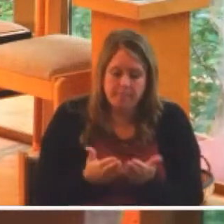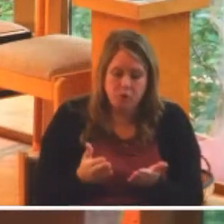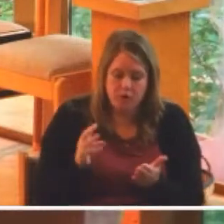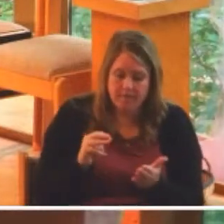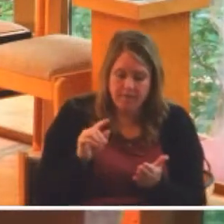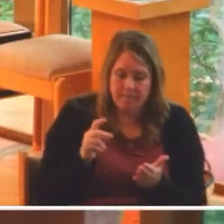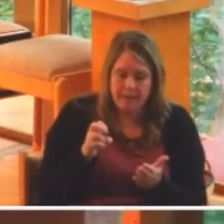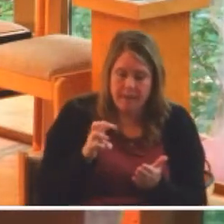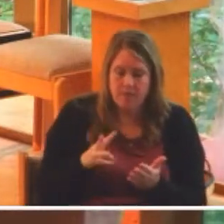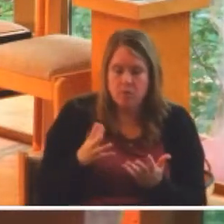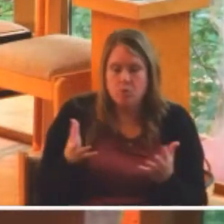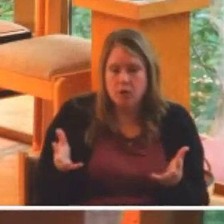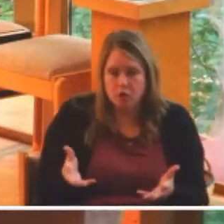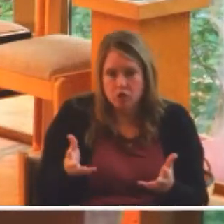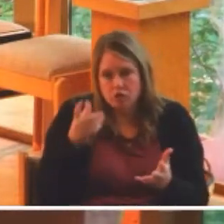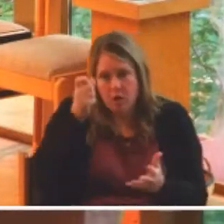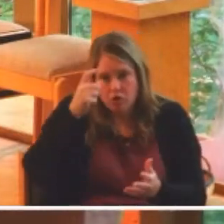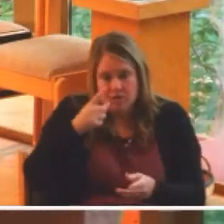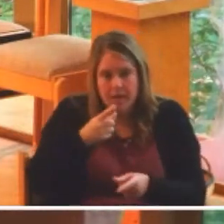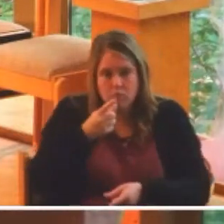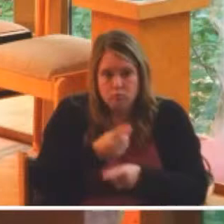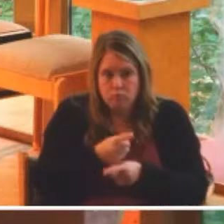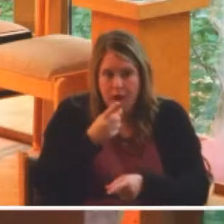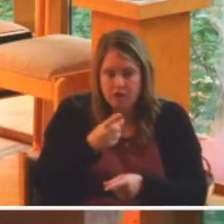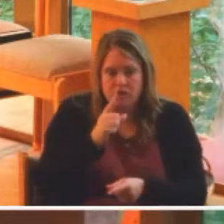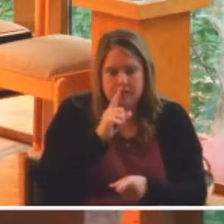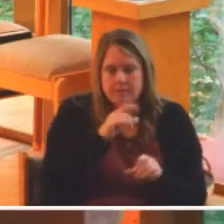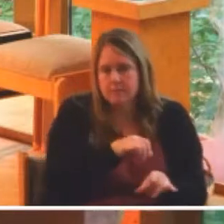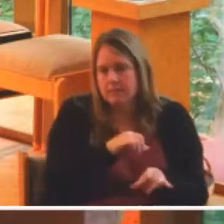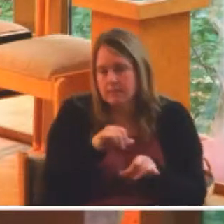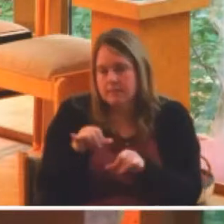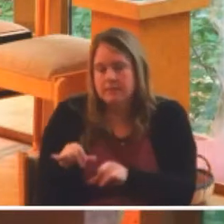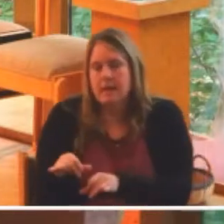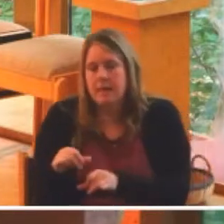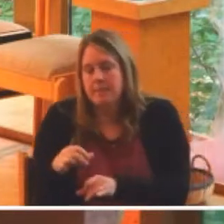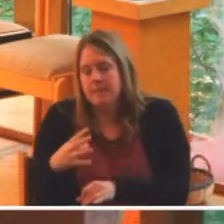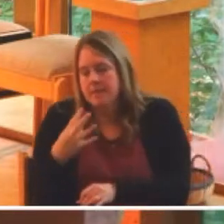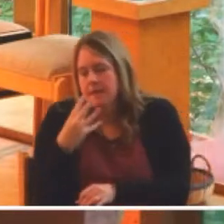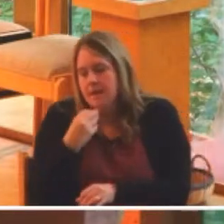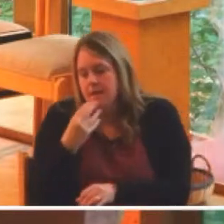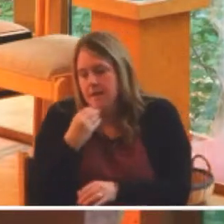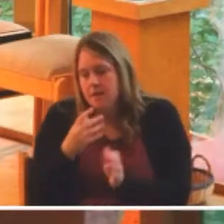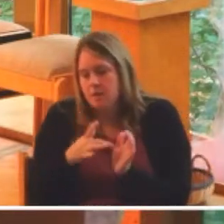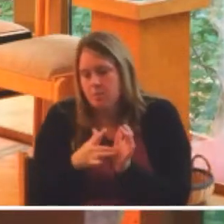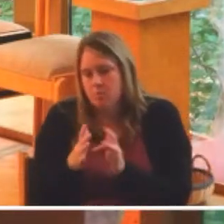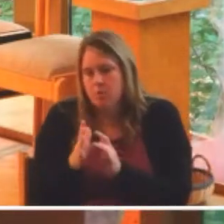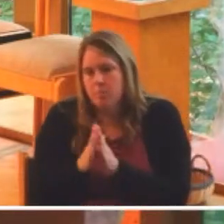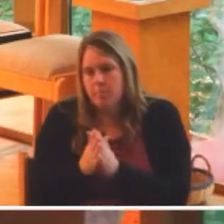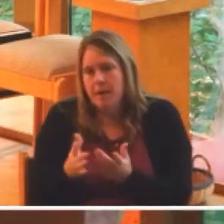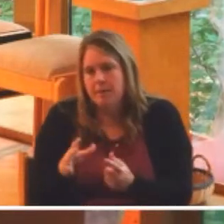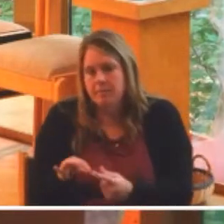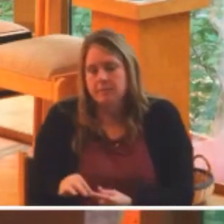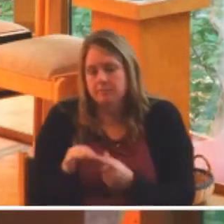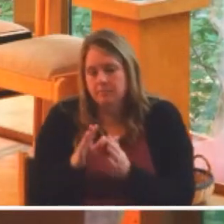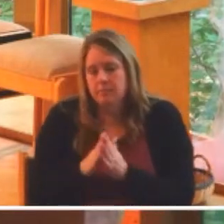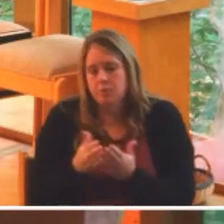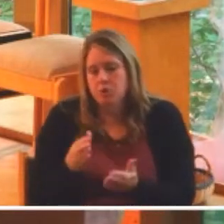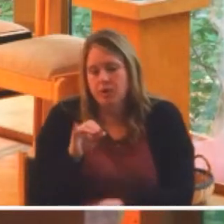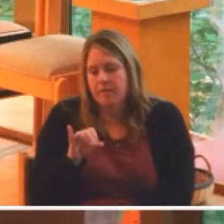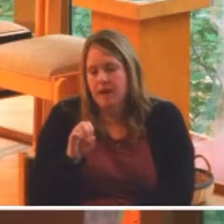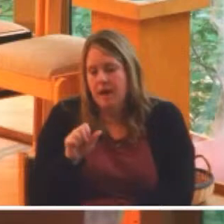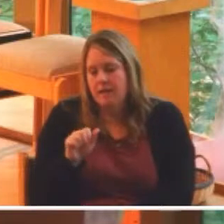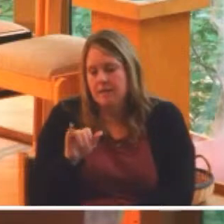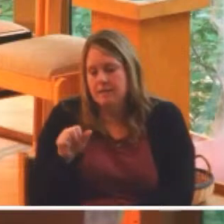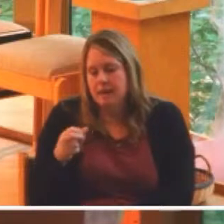as it is used here to be the same way it was understood in the Hebrew Bible, particularly in the book of Isaiah, as a total